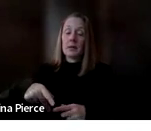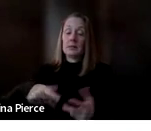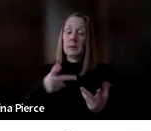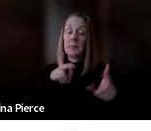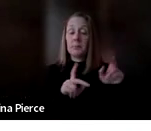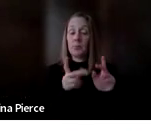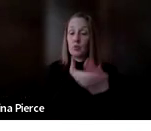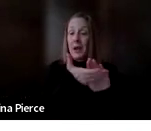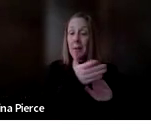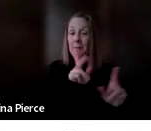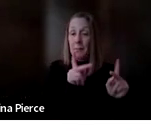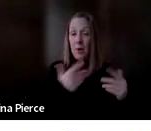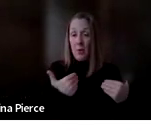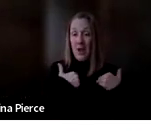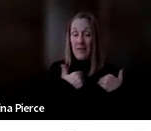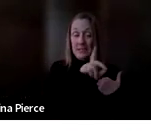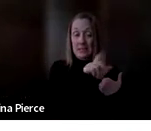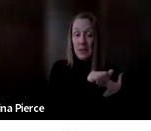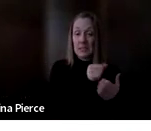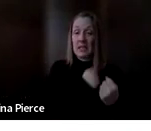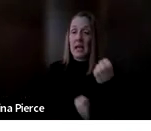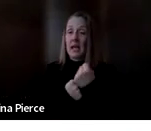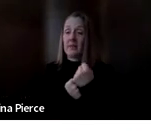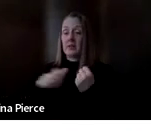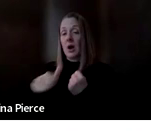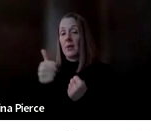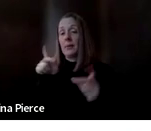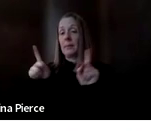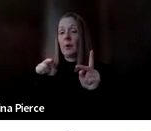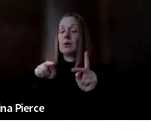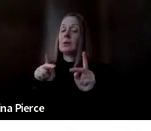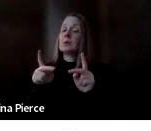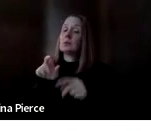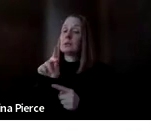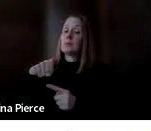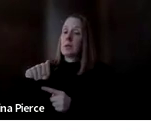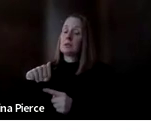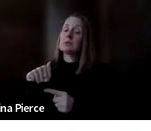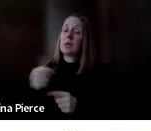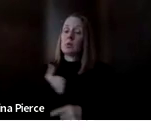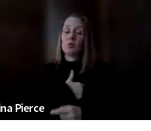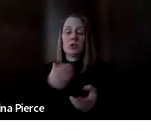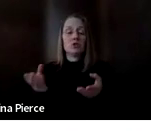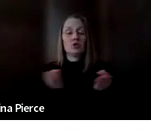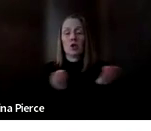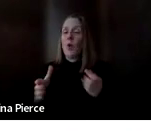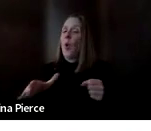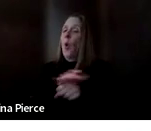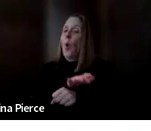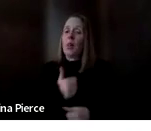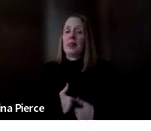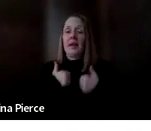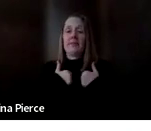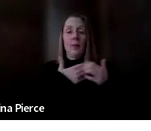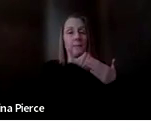for people with disabilities their allies and other community members and we serve the entire lifespan the only requirements to access our